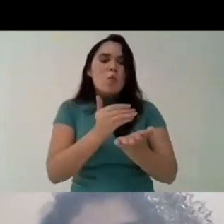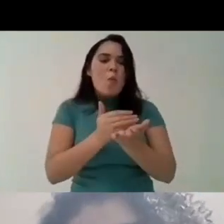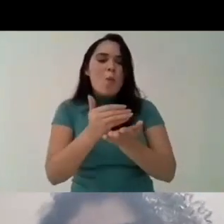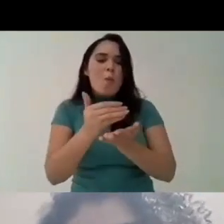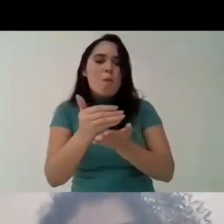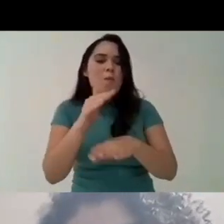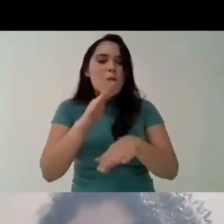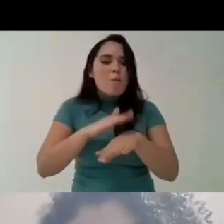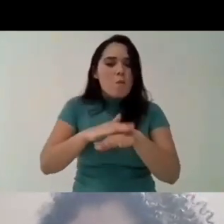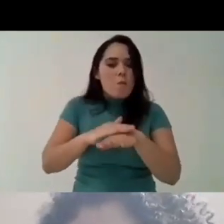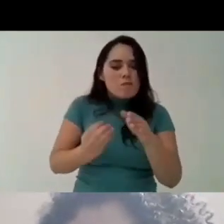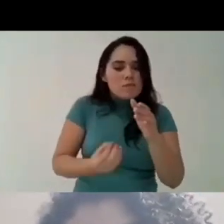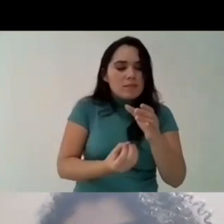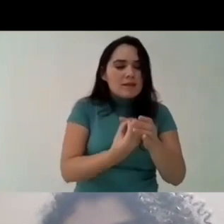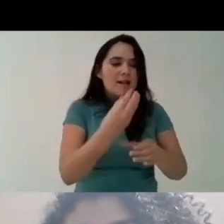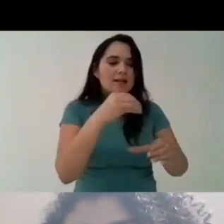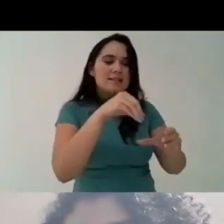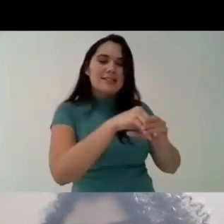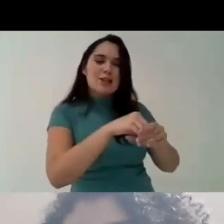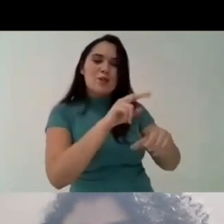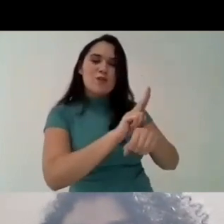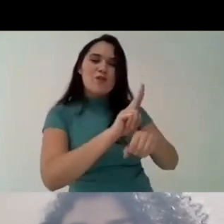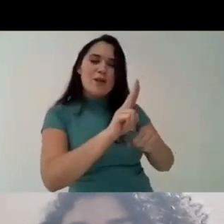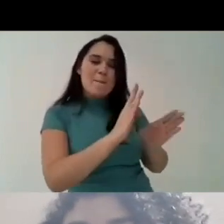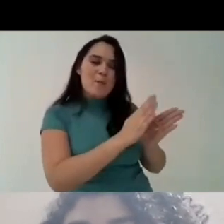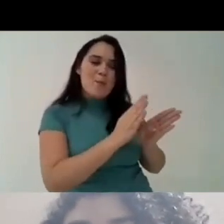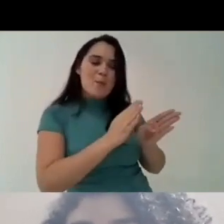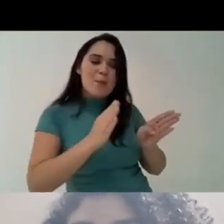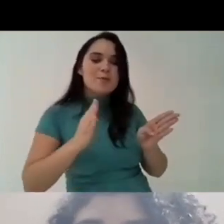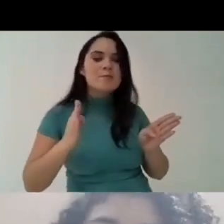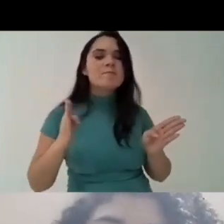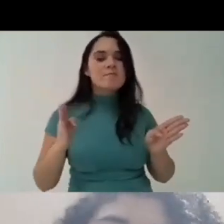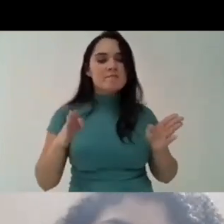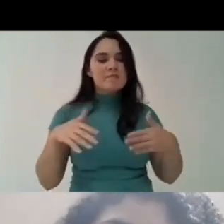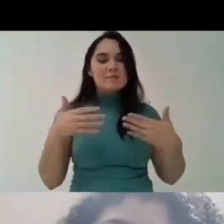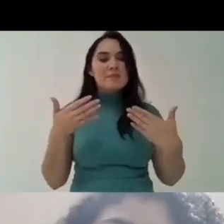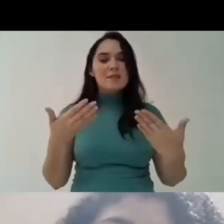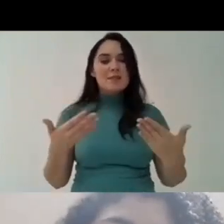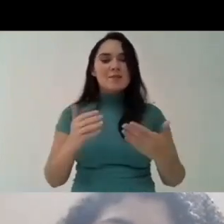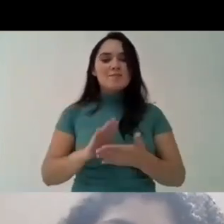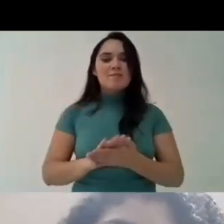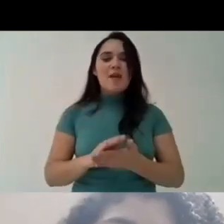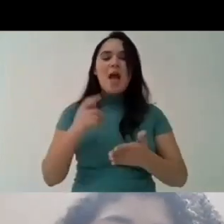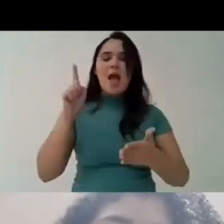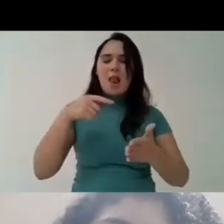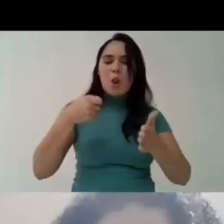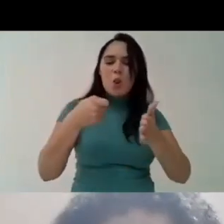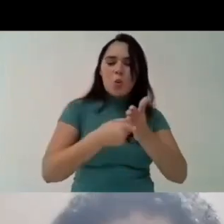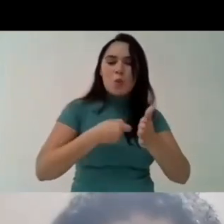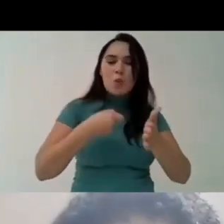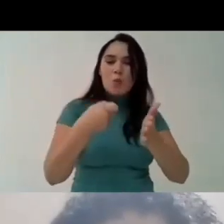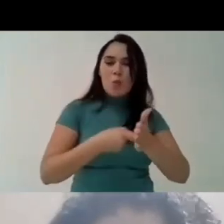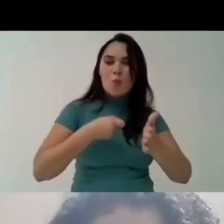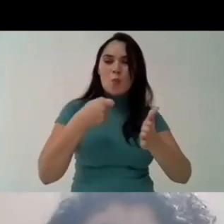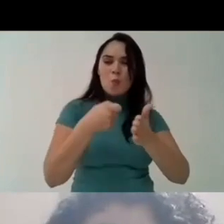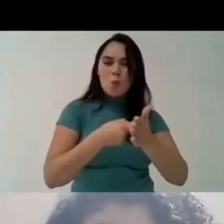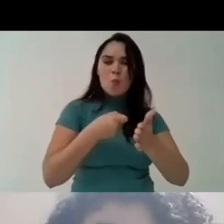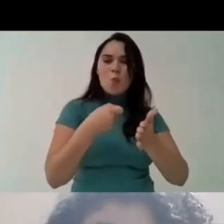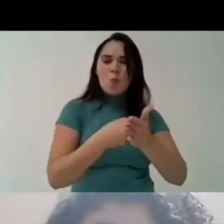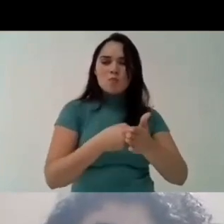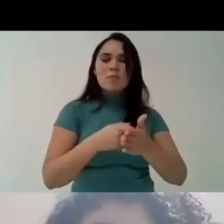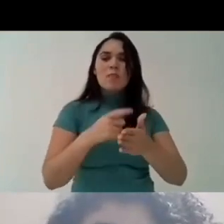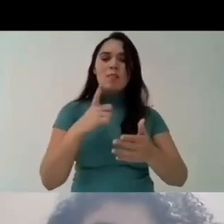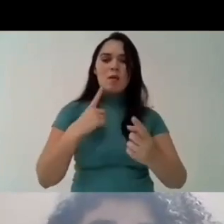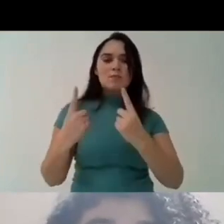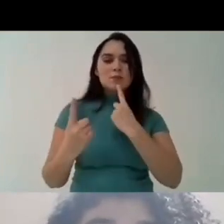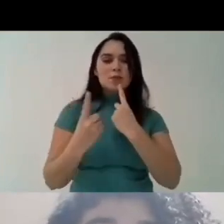that uh within the university we brazilian indigenous that already are at the university we started this